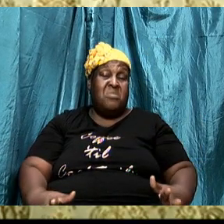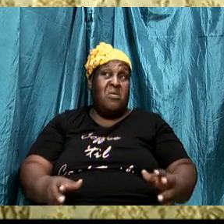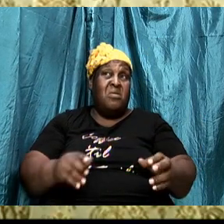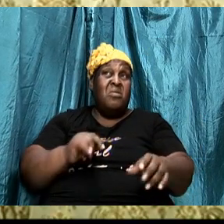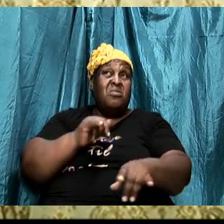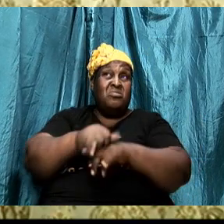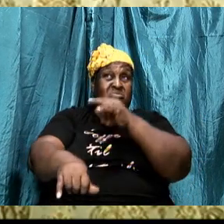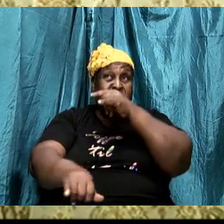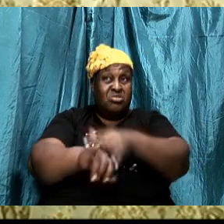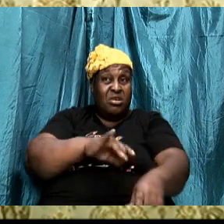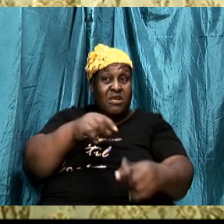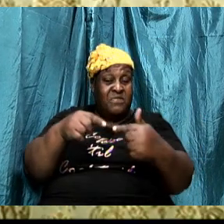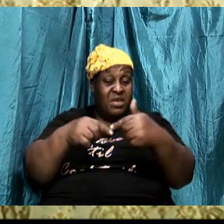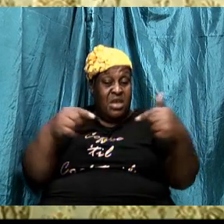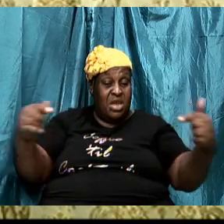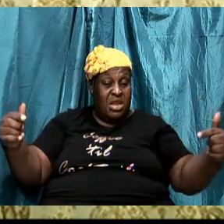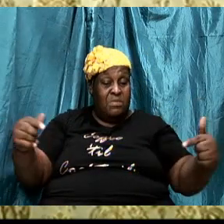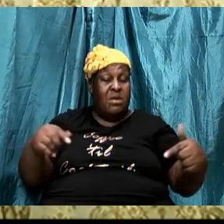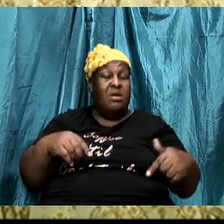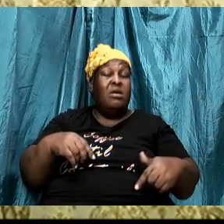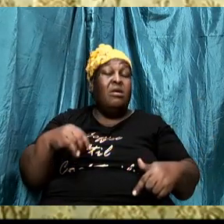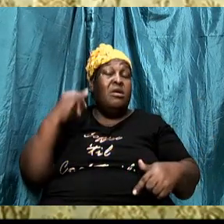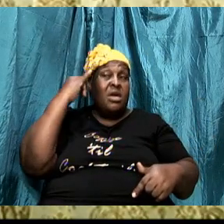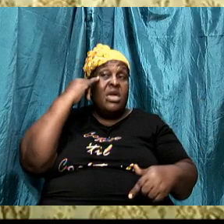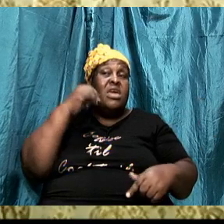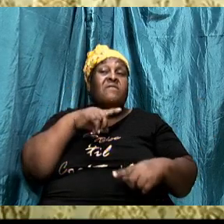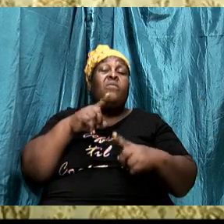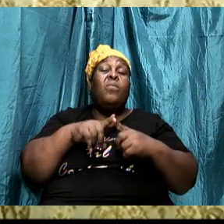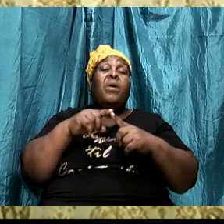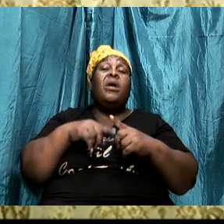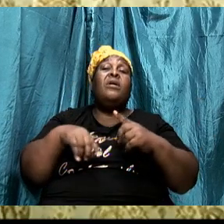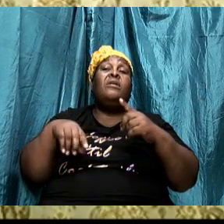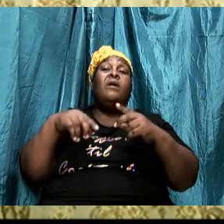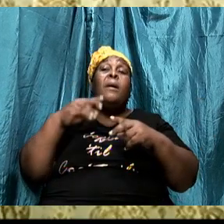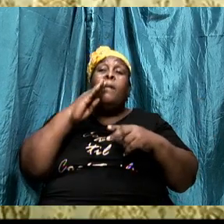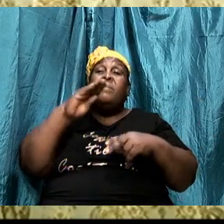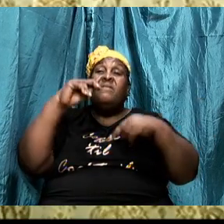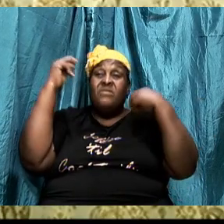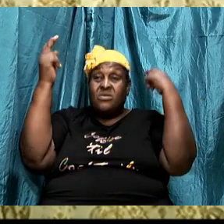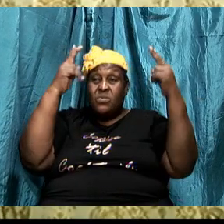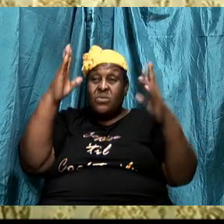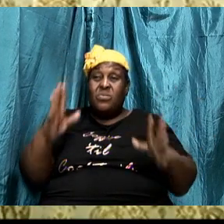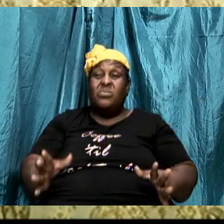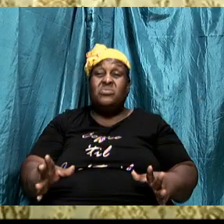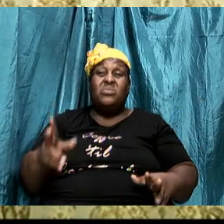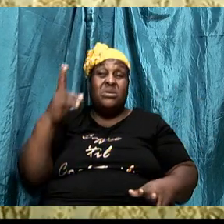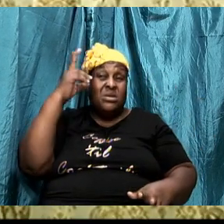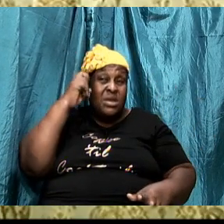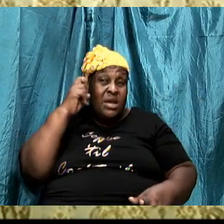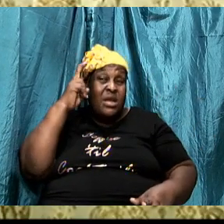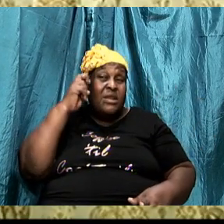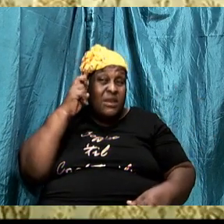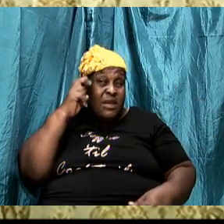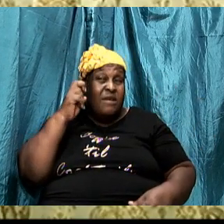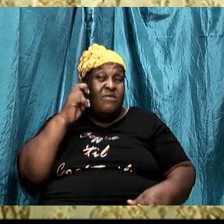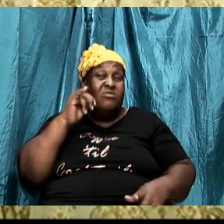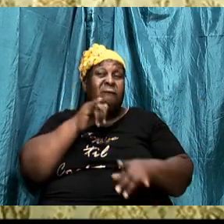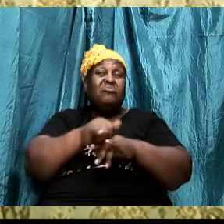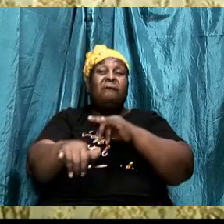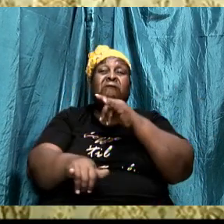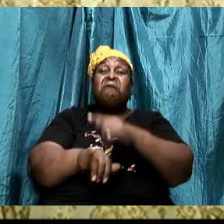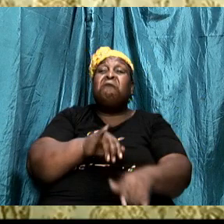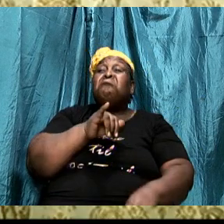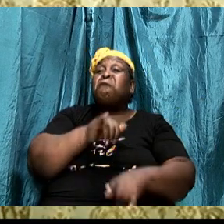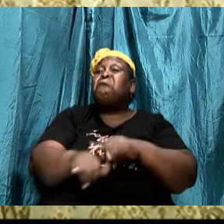to overcome when the adversary throws things at us, the only way we are going to overcome is by